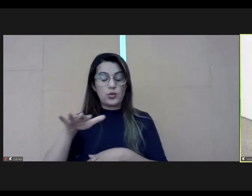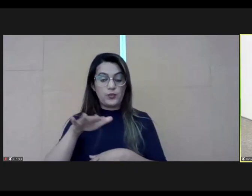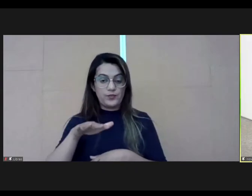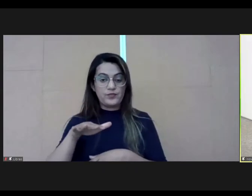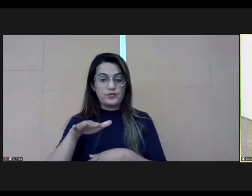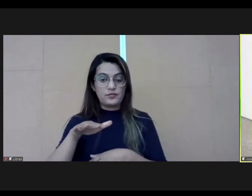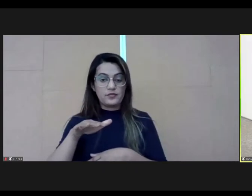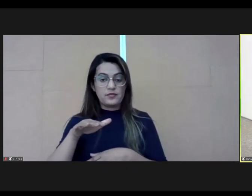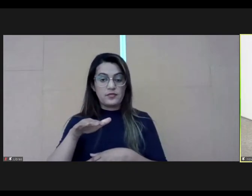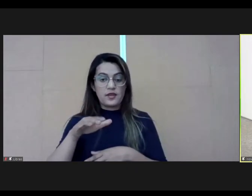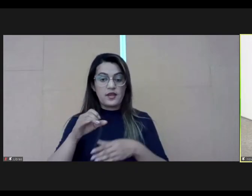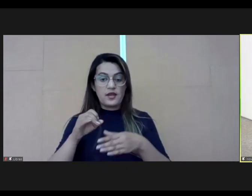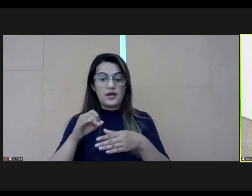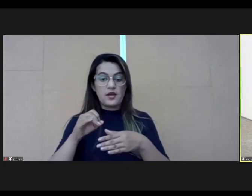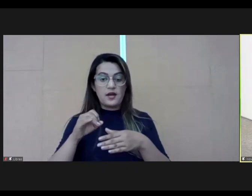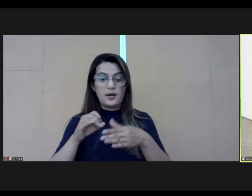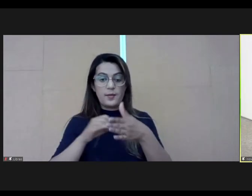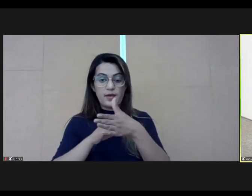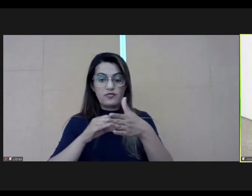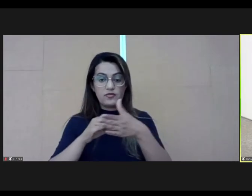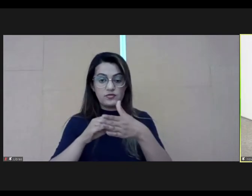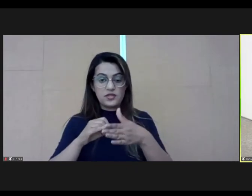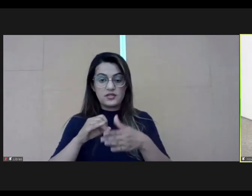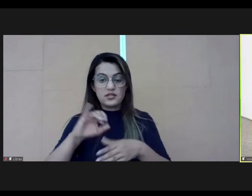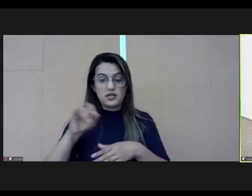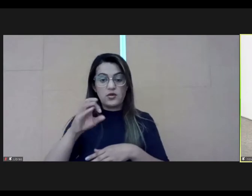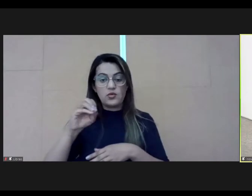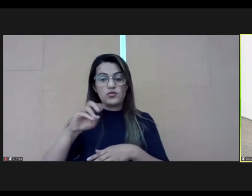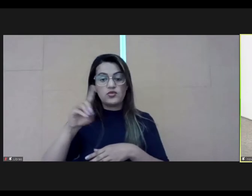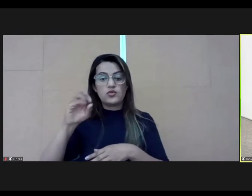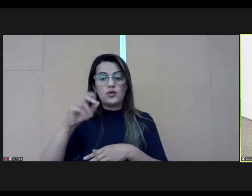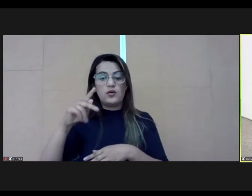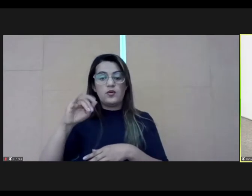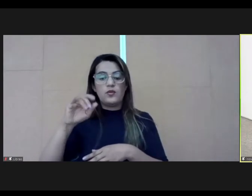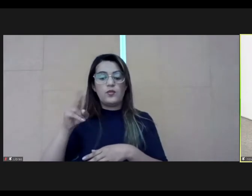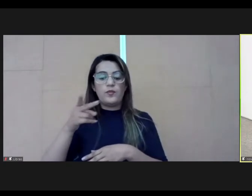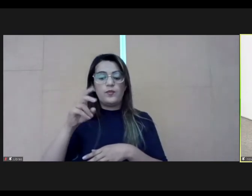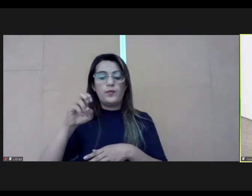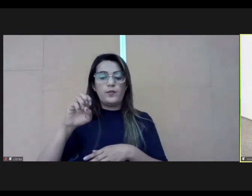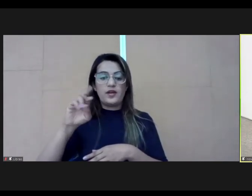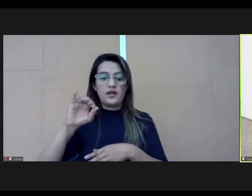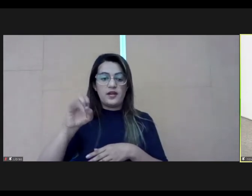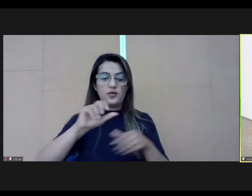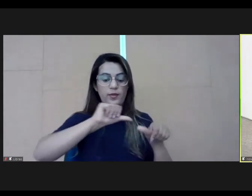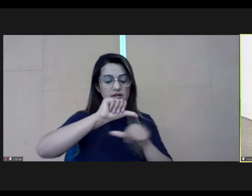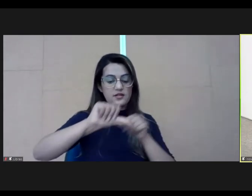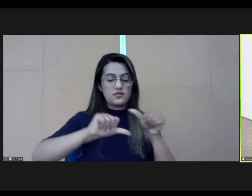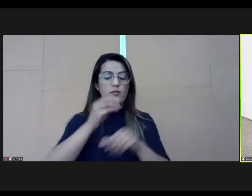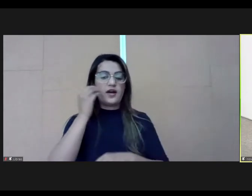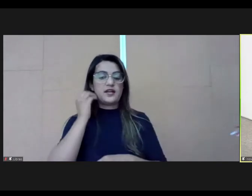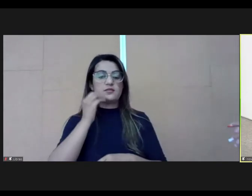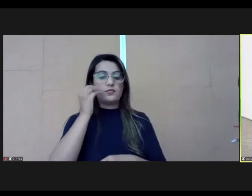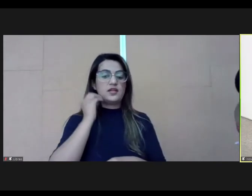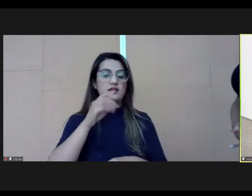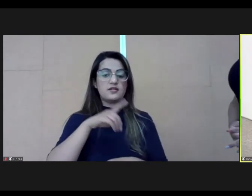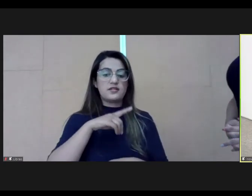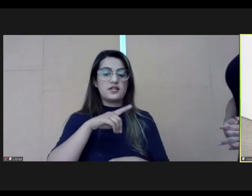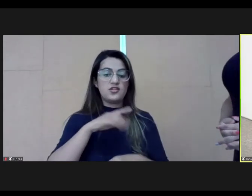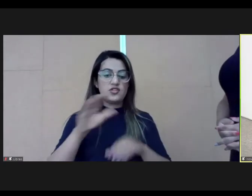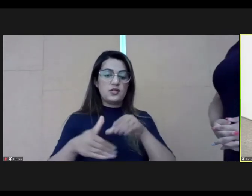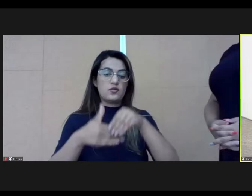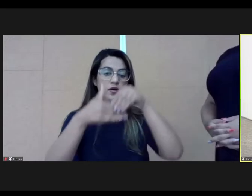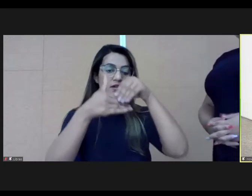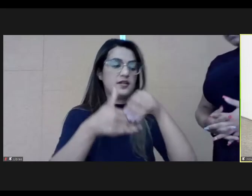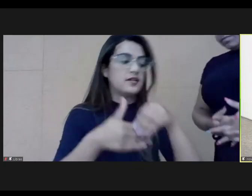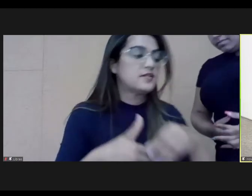of the third sector to the Foundation João Pinheiro to change the experience that we had